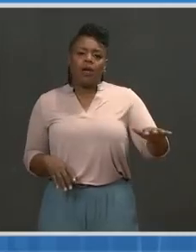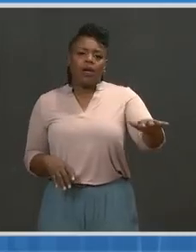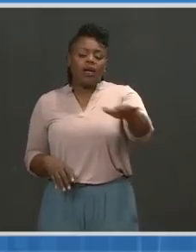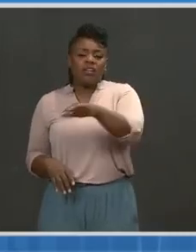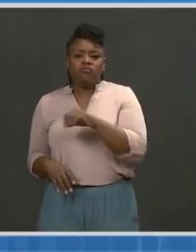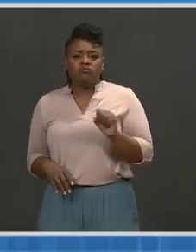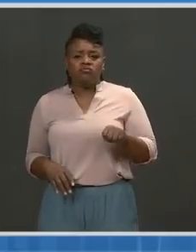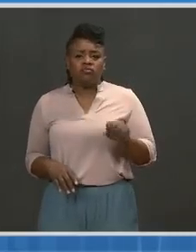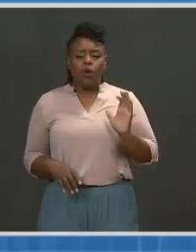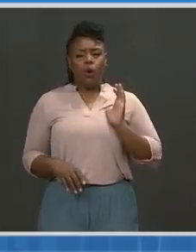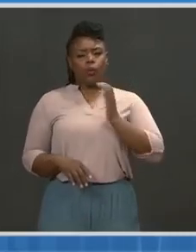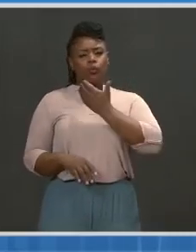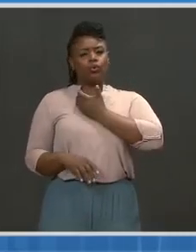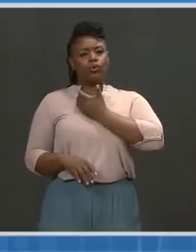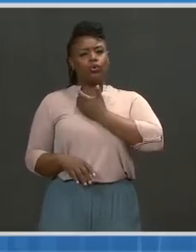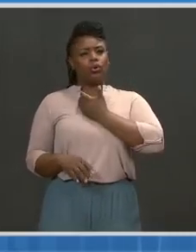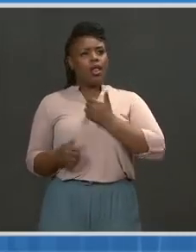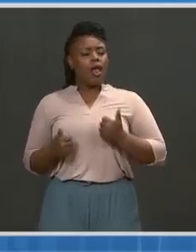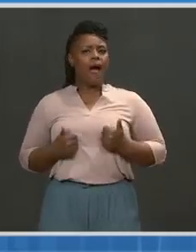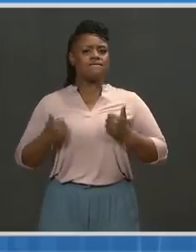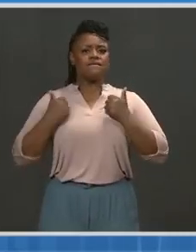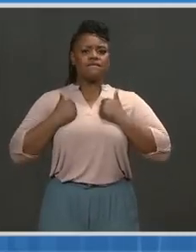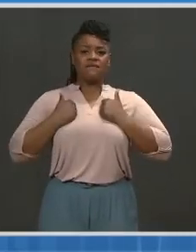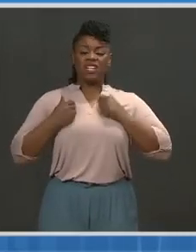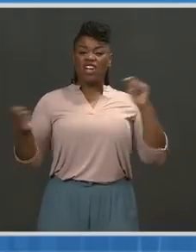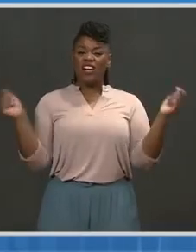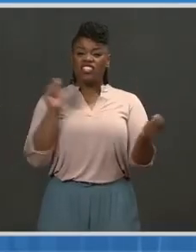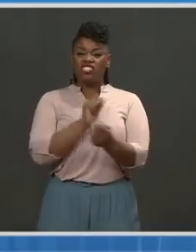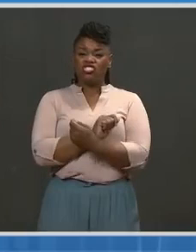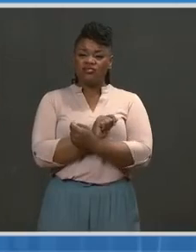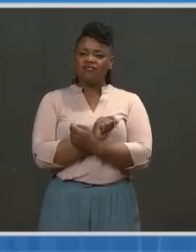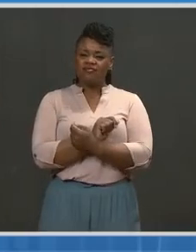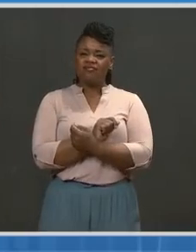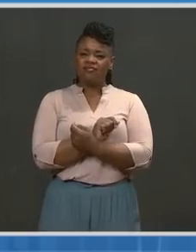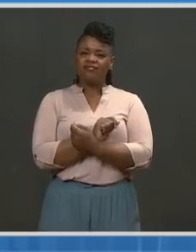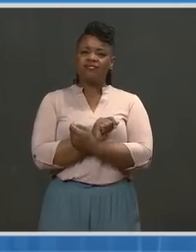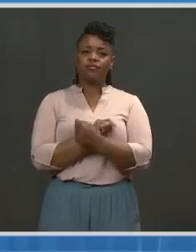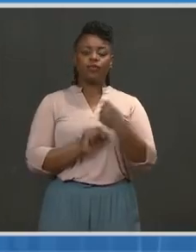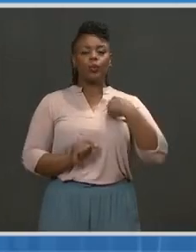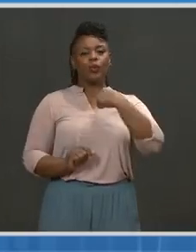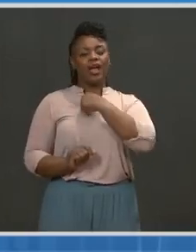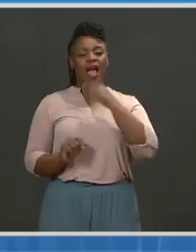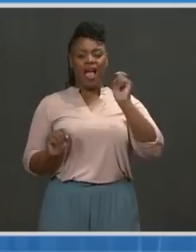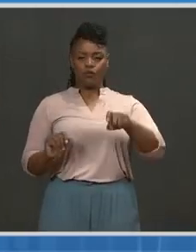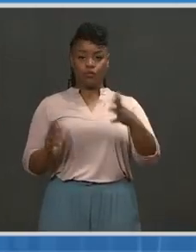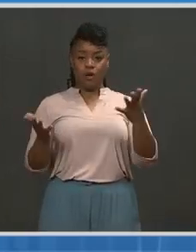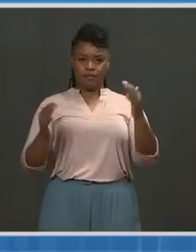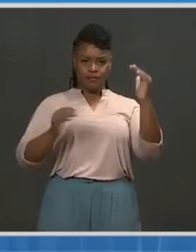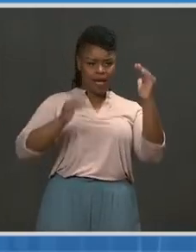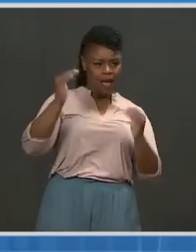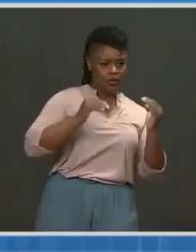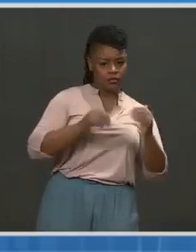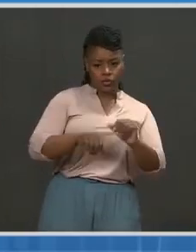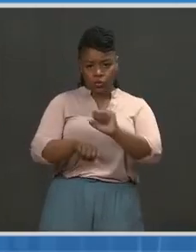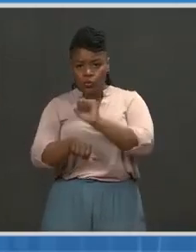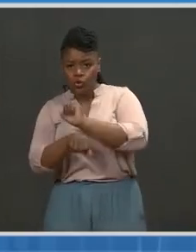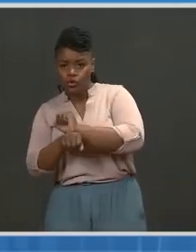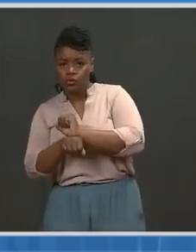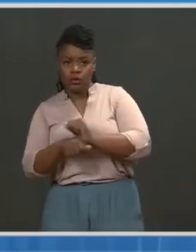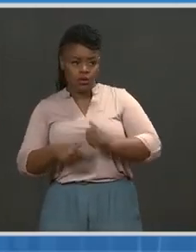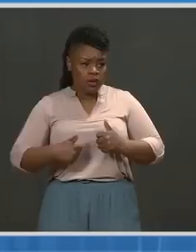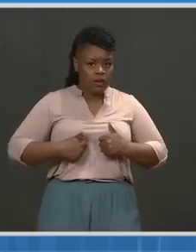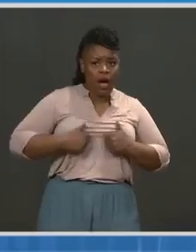so many forms. Our daily lives have changed and we have had to learn new tasks like juggling jobs,